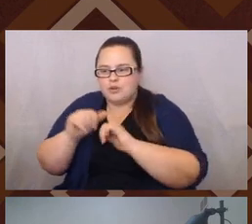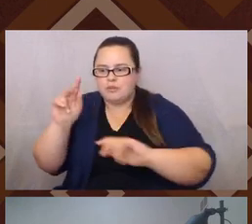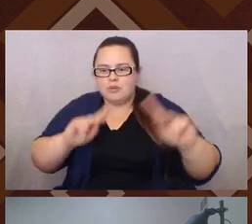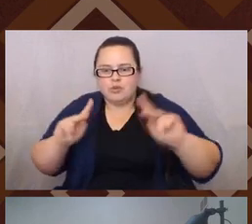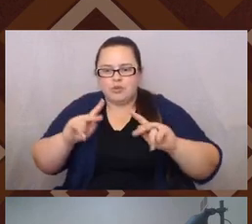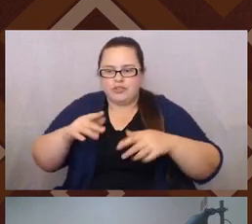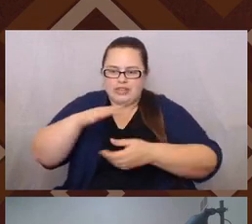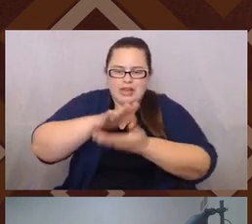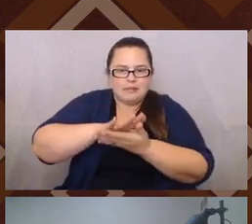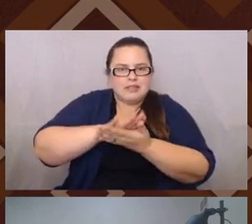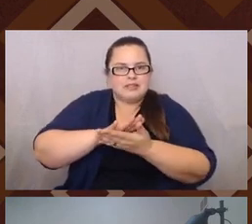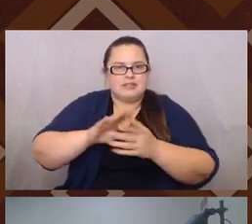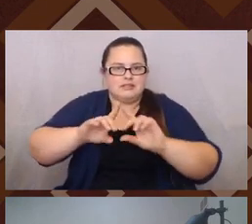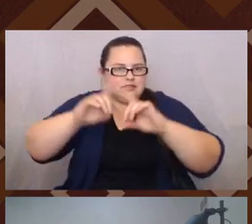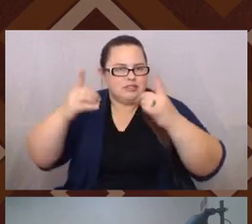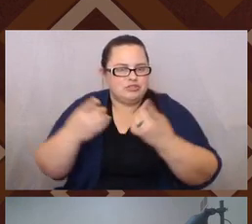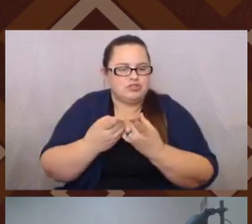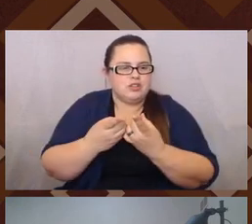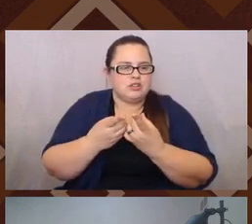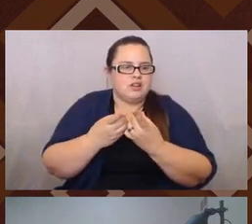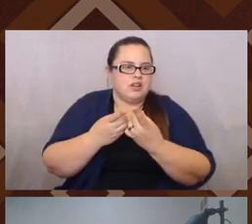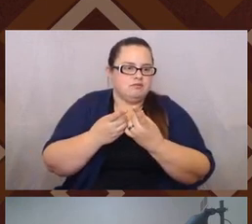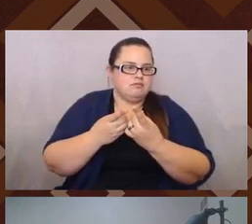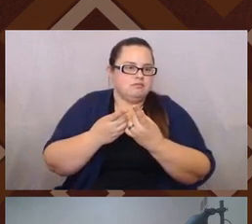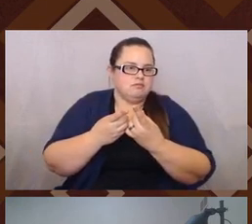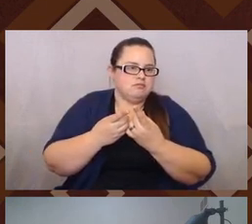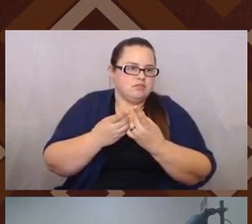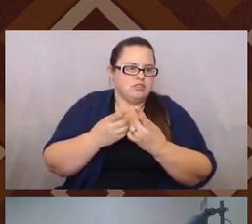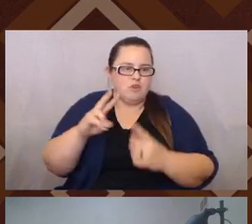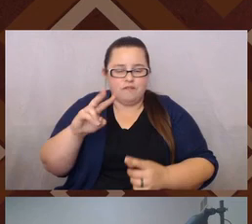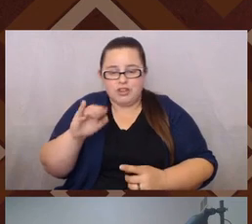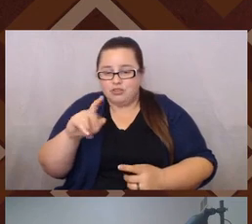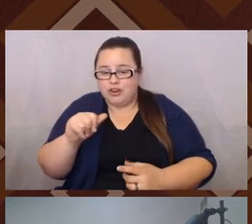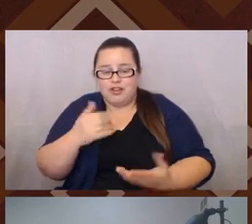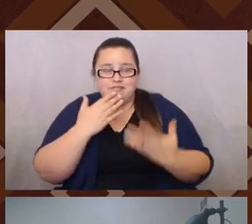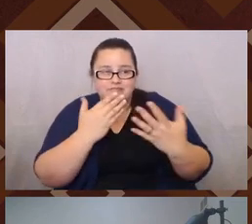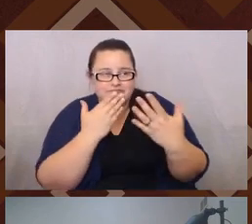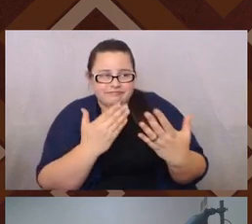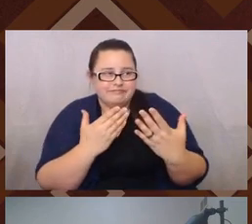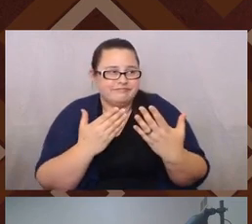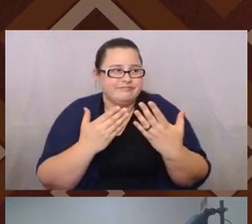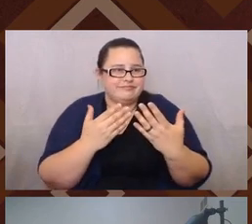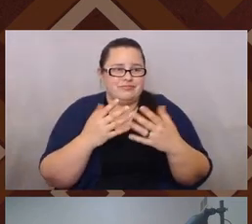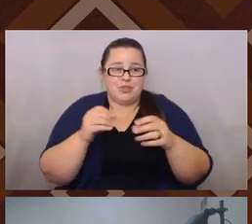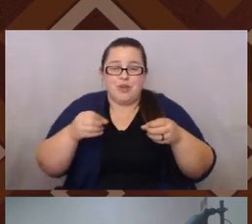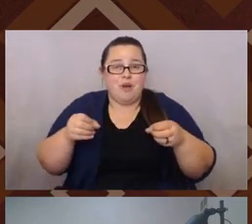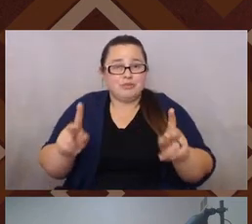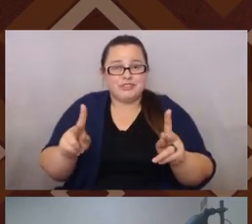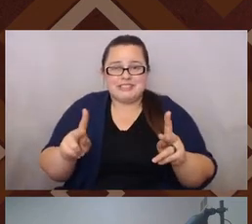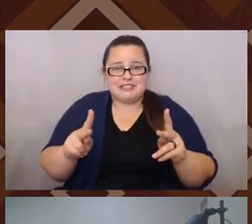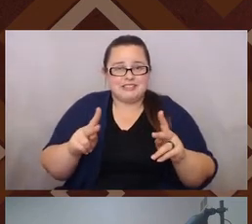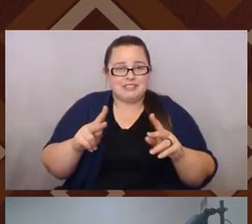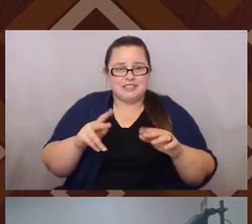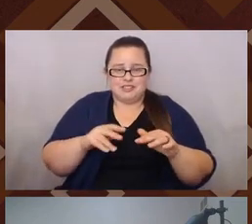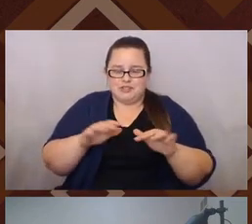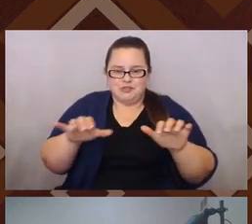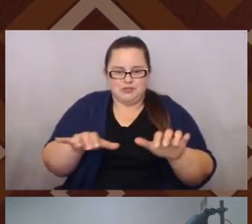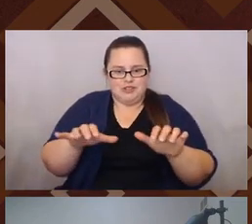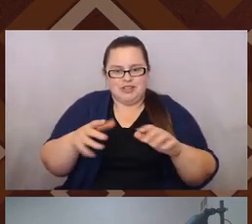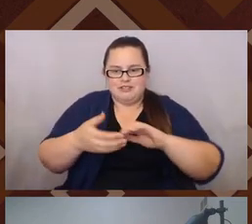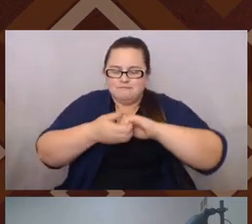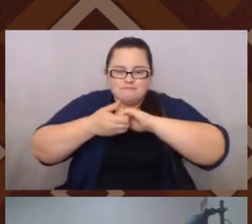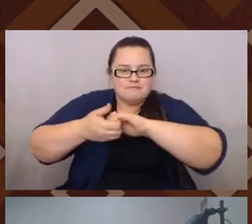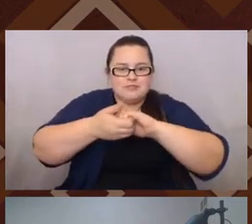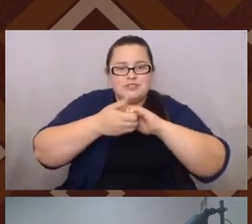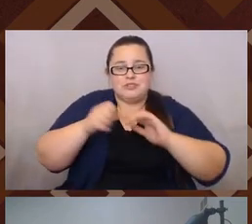Um, and so I just, um, you know, uh, again, really thankful, um, for the opportunity to do the collaboration to Susie and Aileen